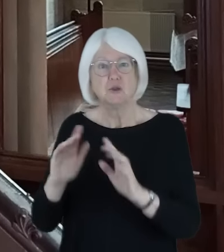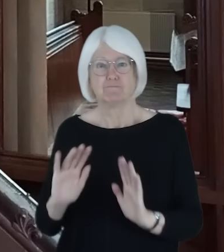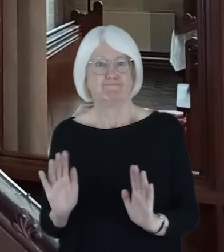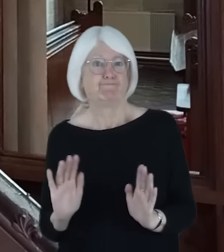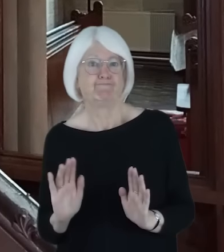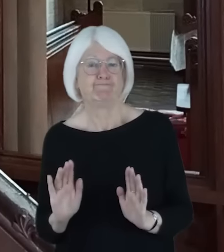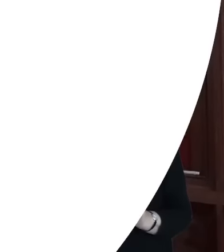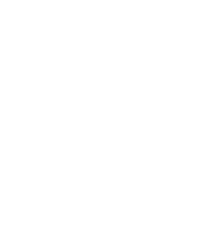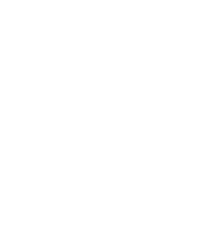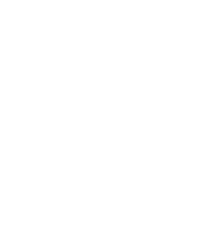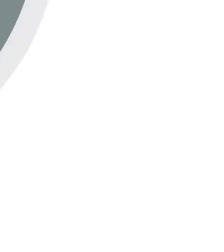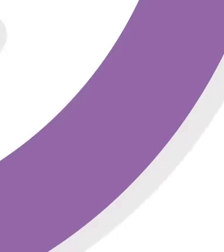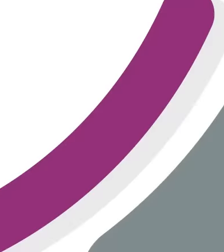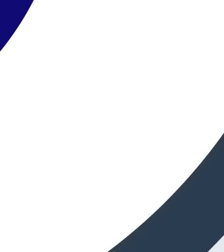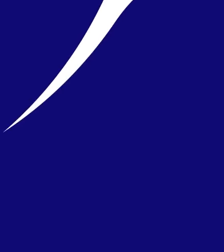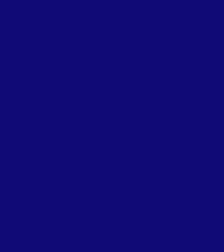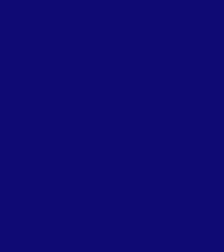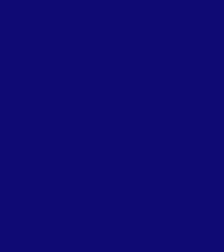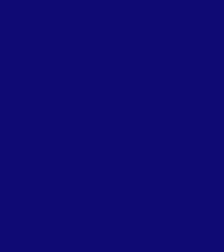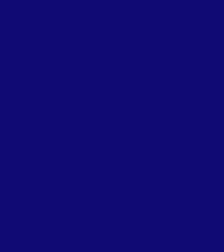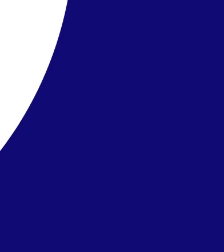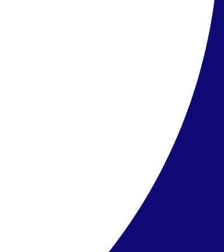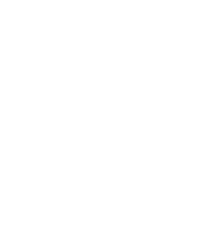coronation. Amen.